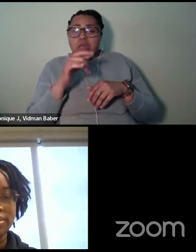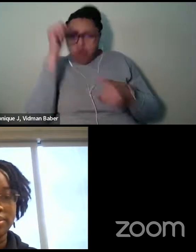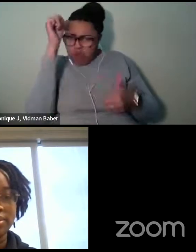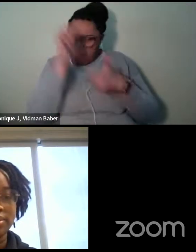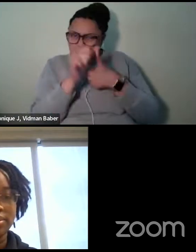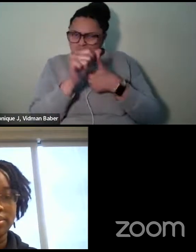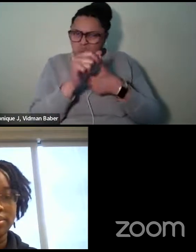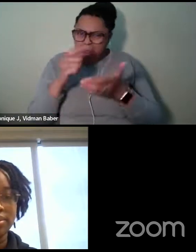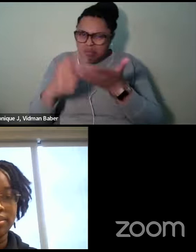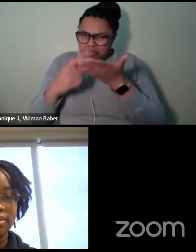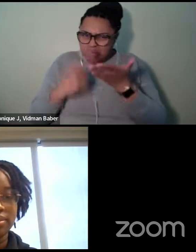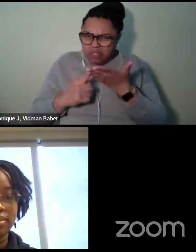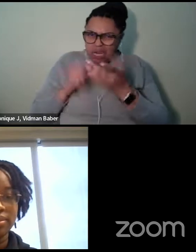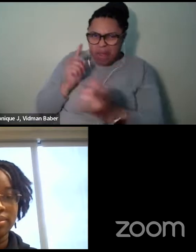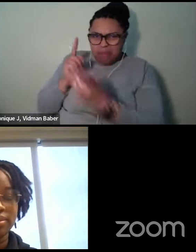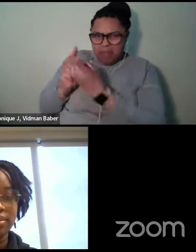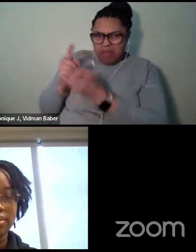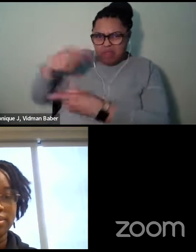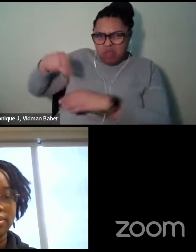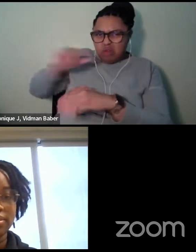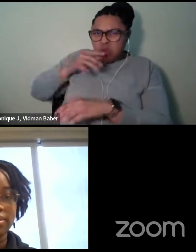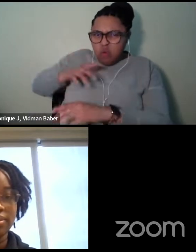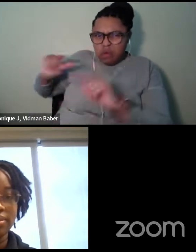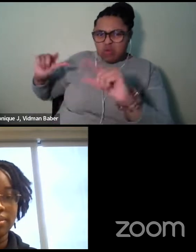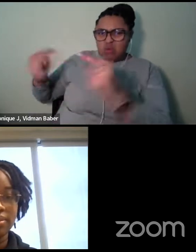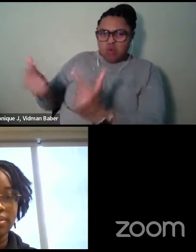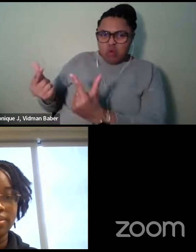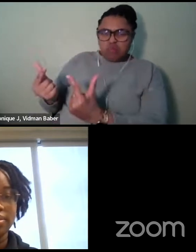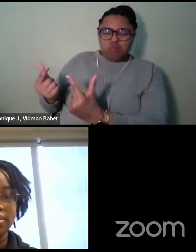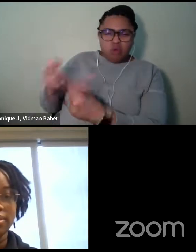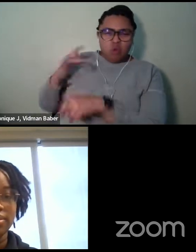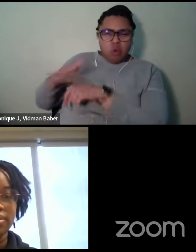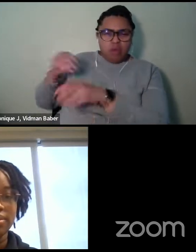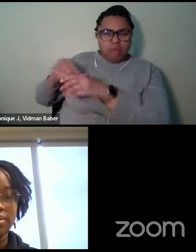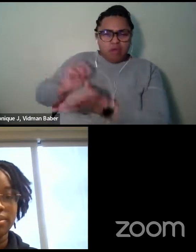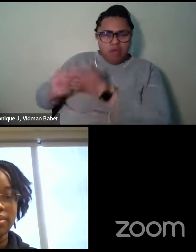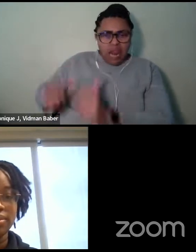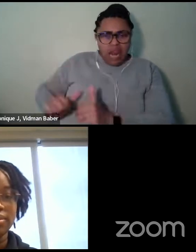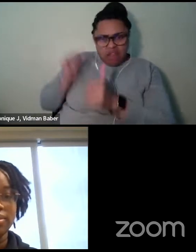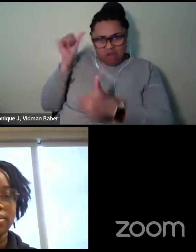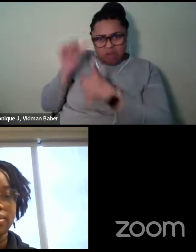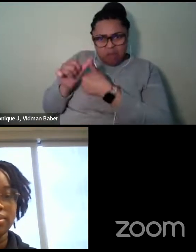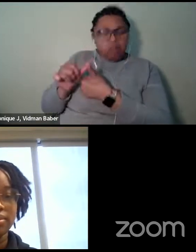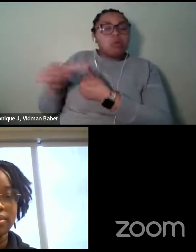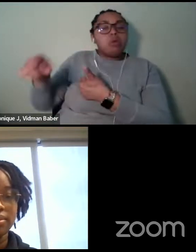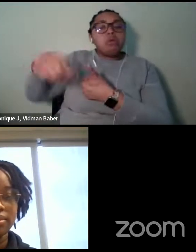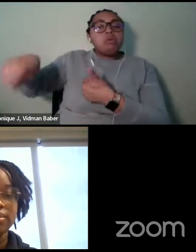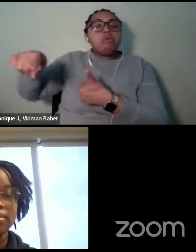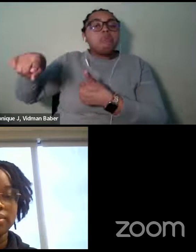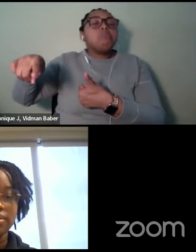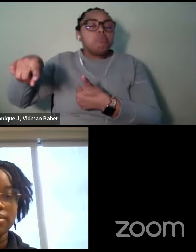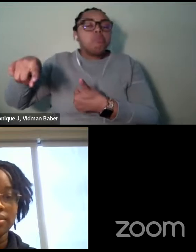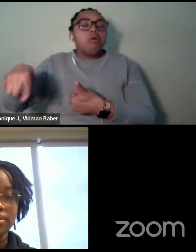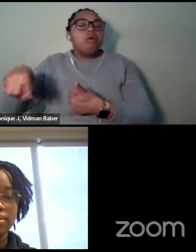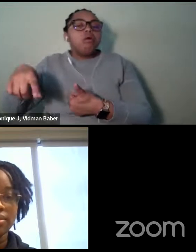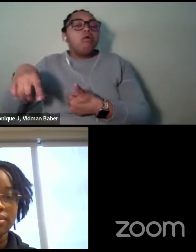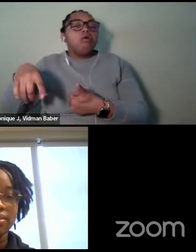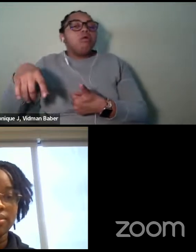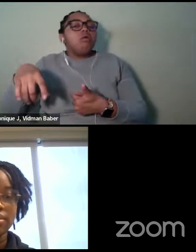we sat down with a writer and who was also a professor at the University of Washington. And